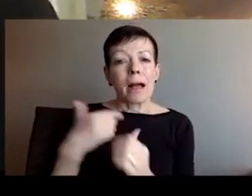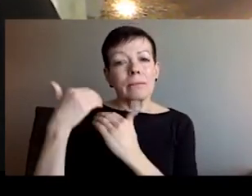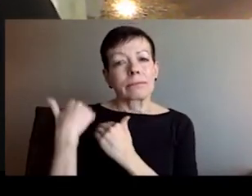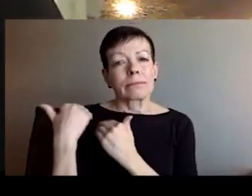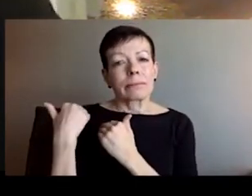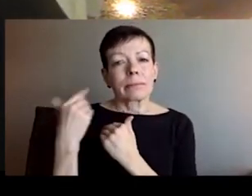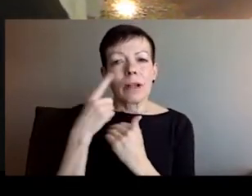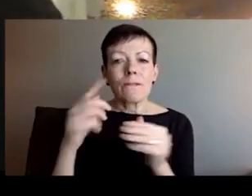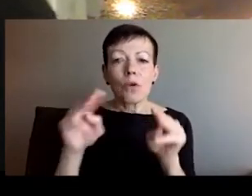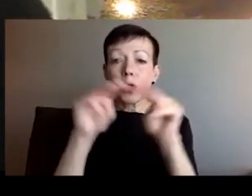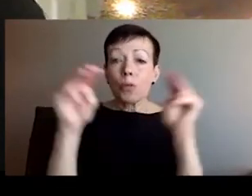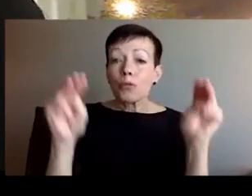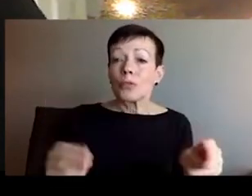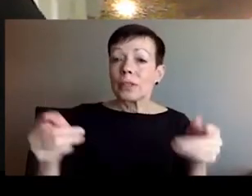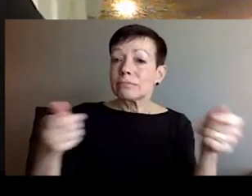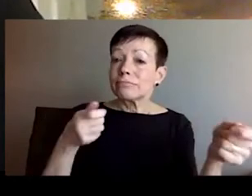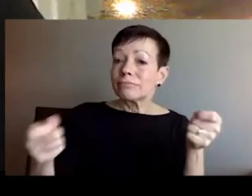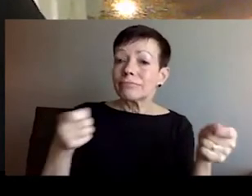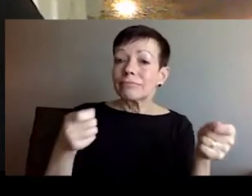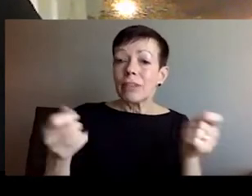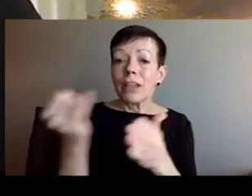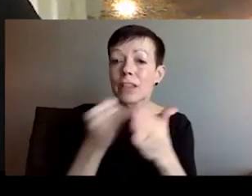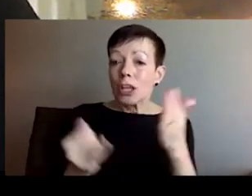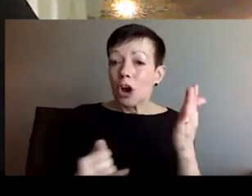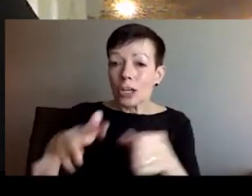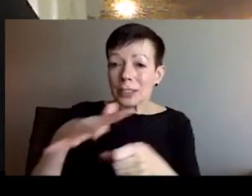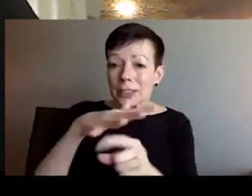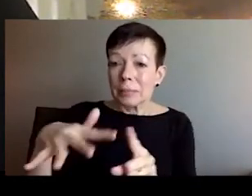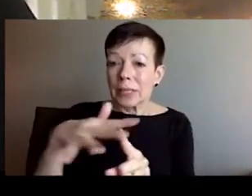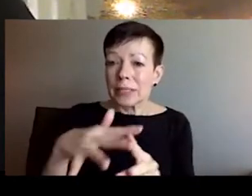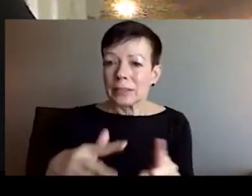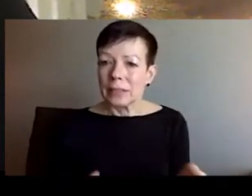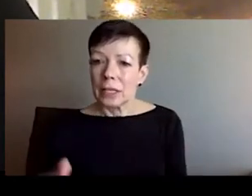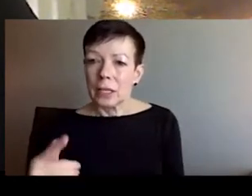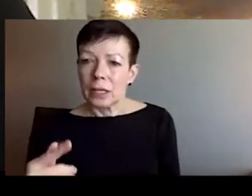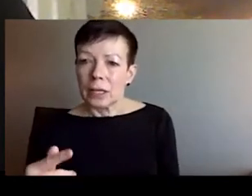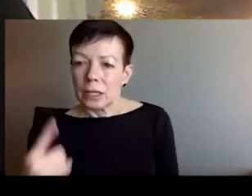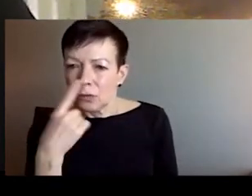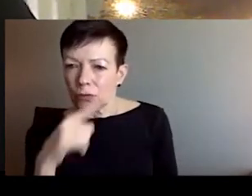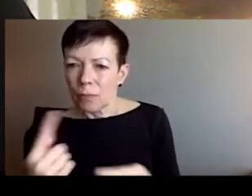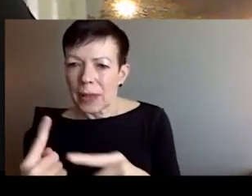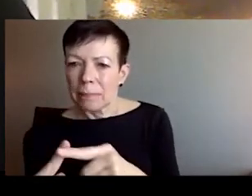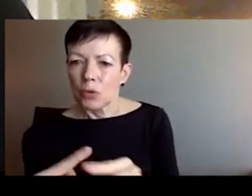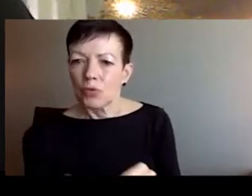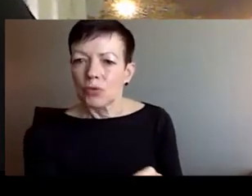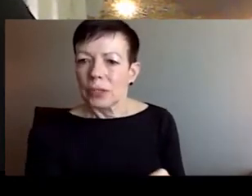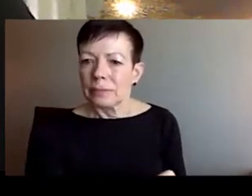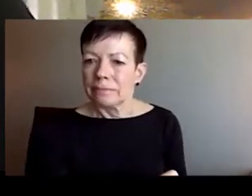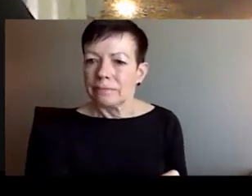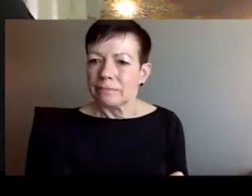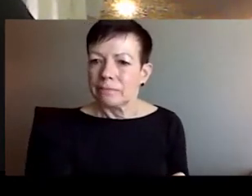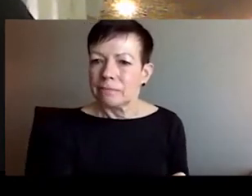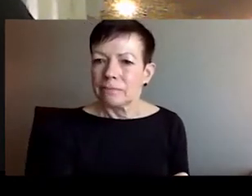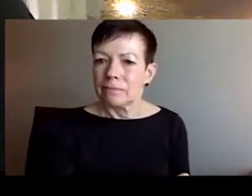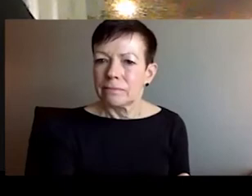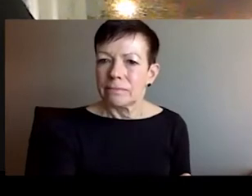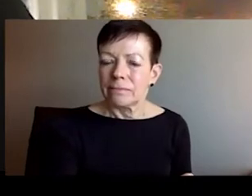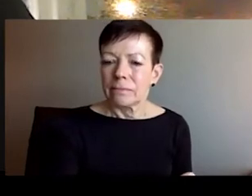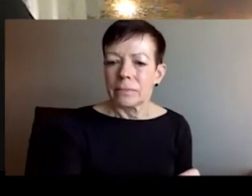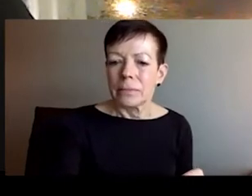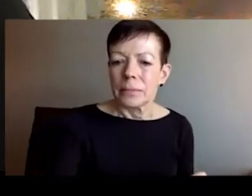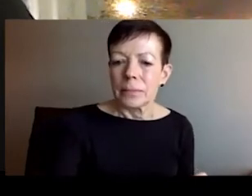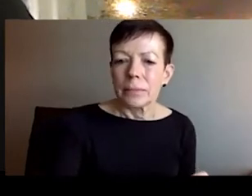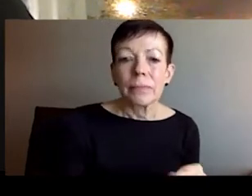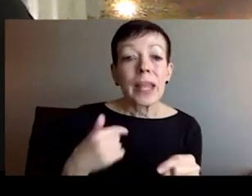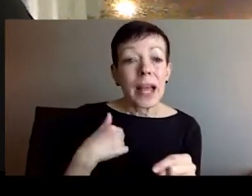introduction, I'm originally from Kharkiv, the second large city